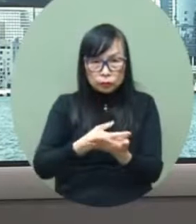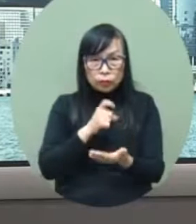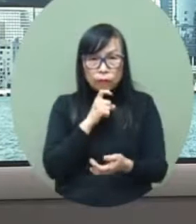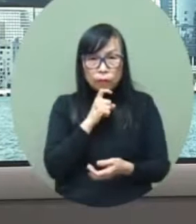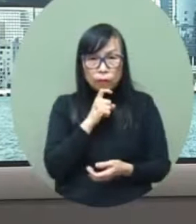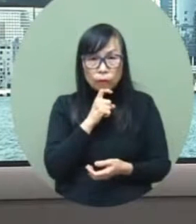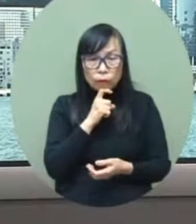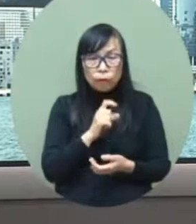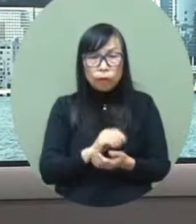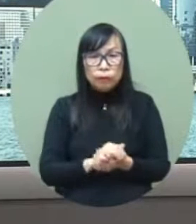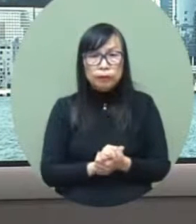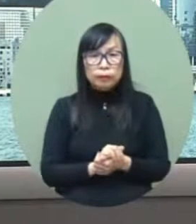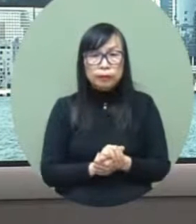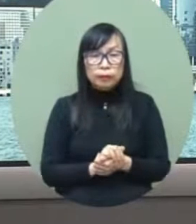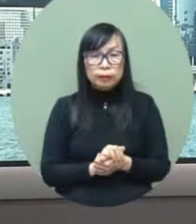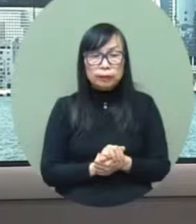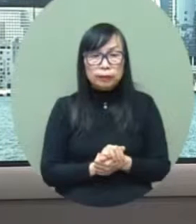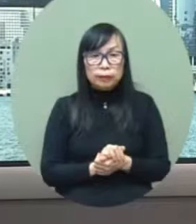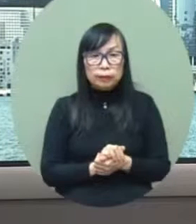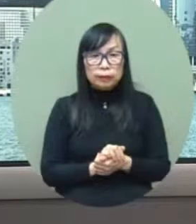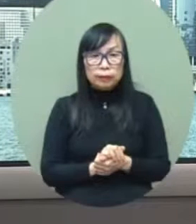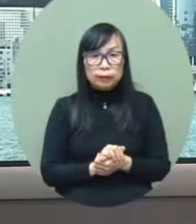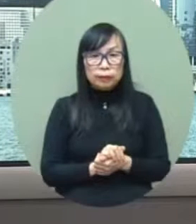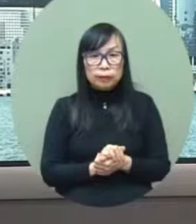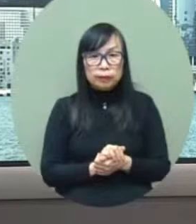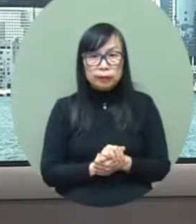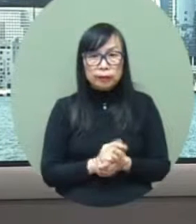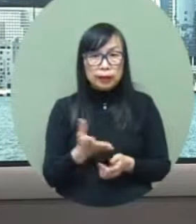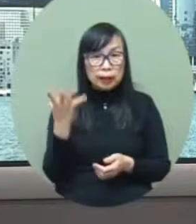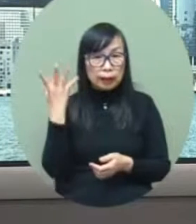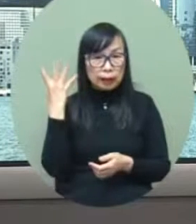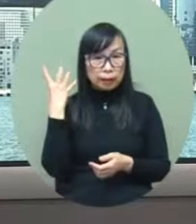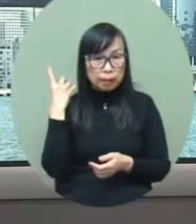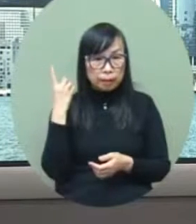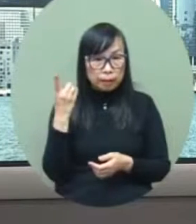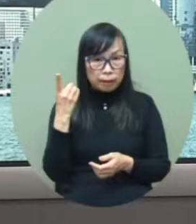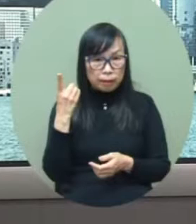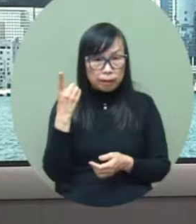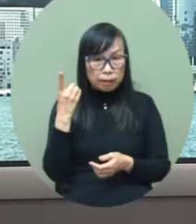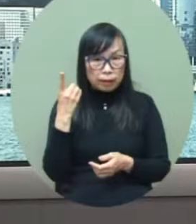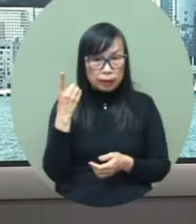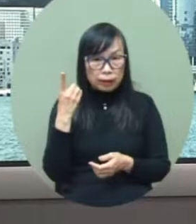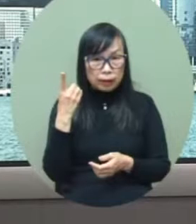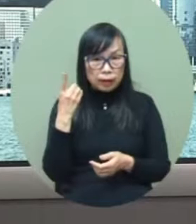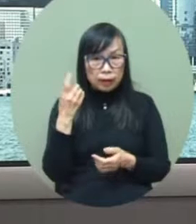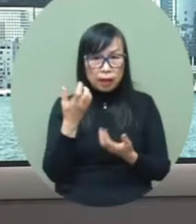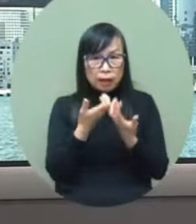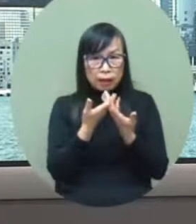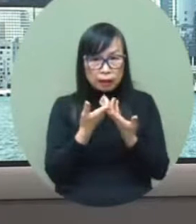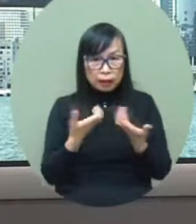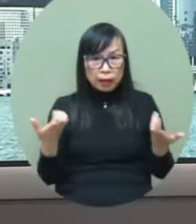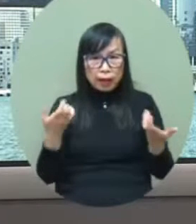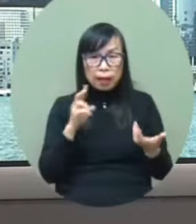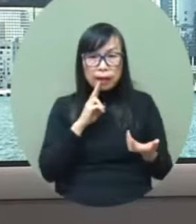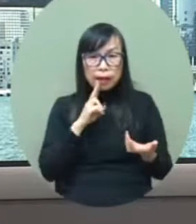uh yesterday removed uh the last restriction which is the isolation order there